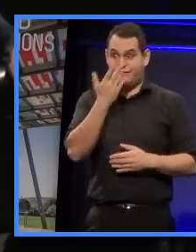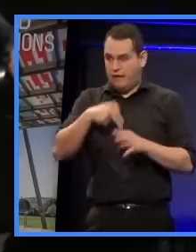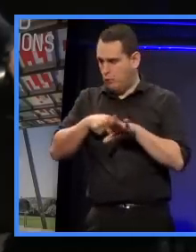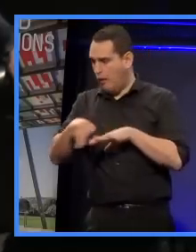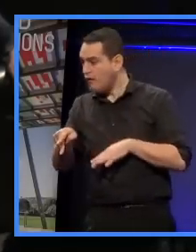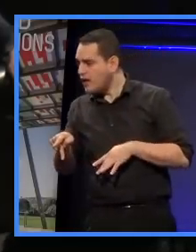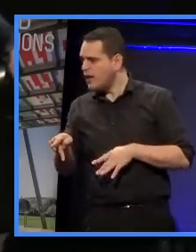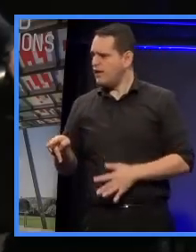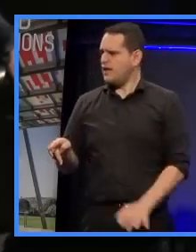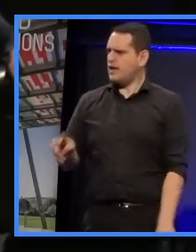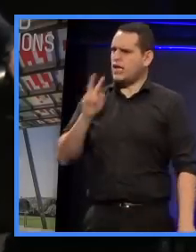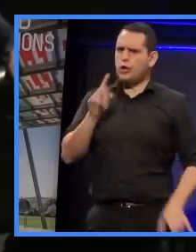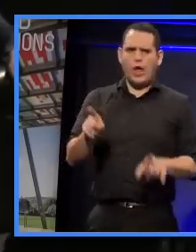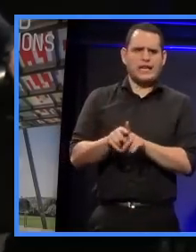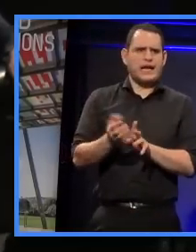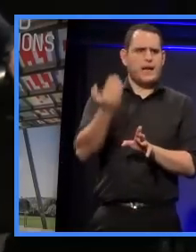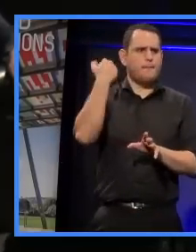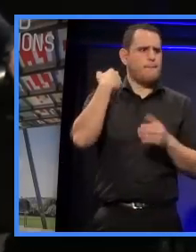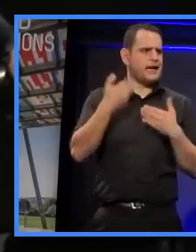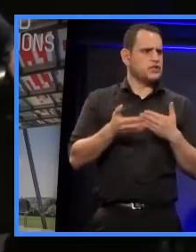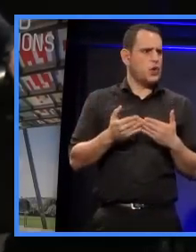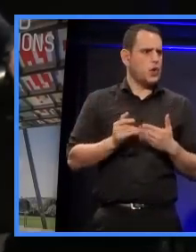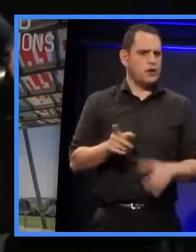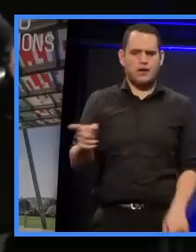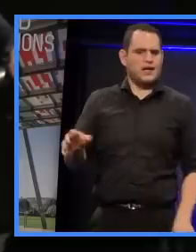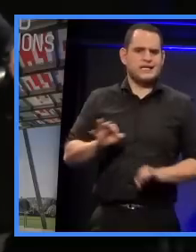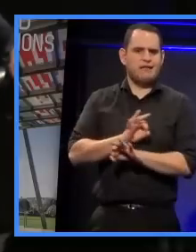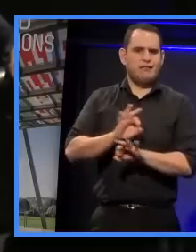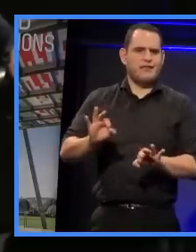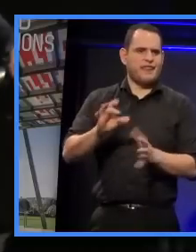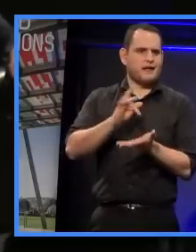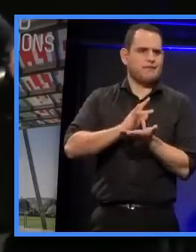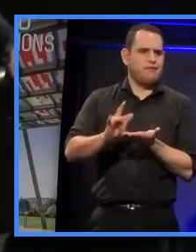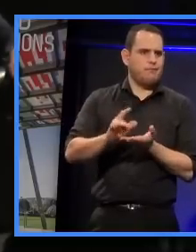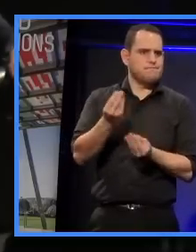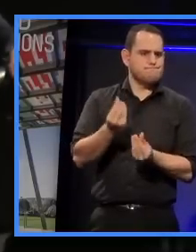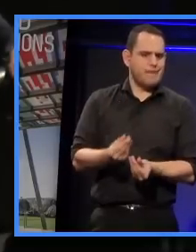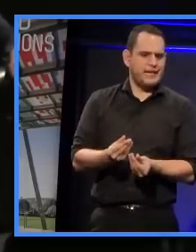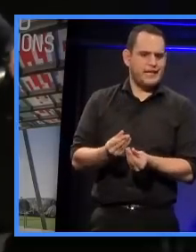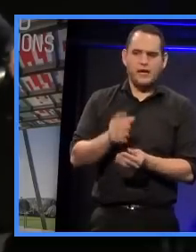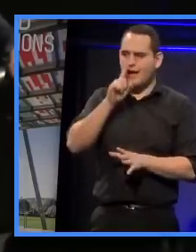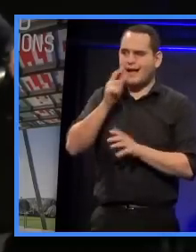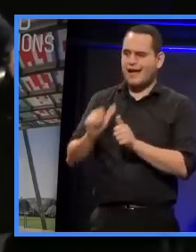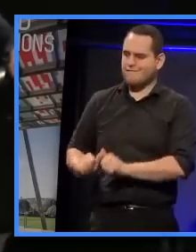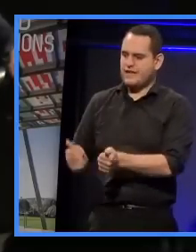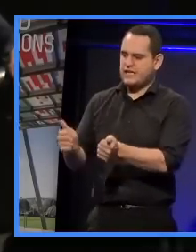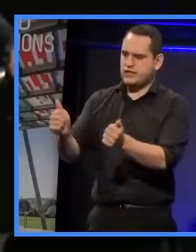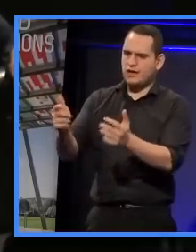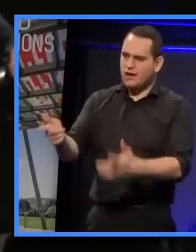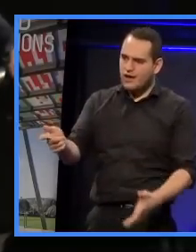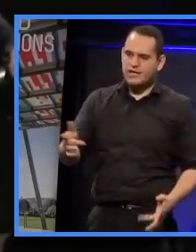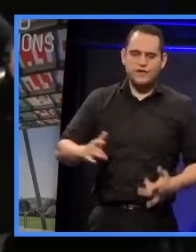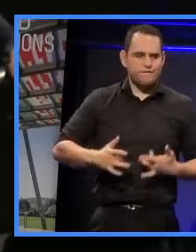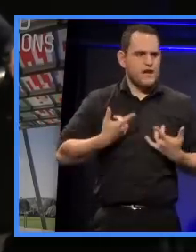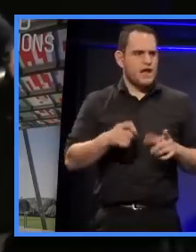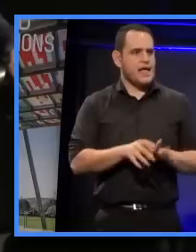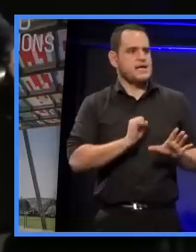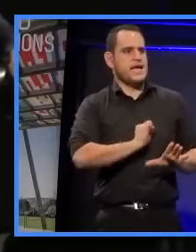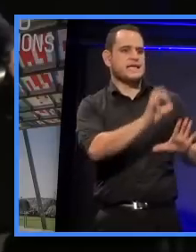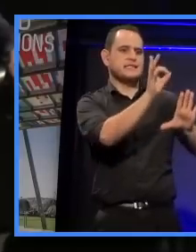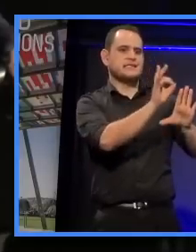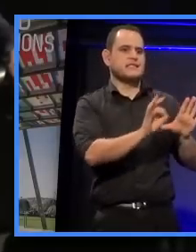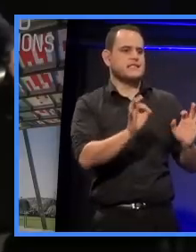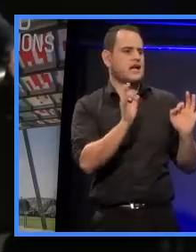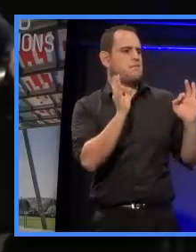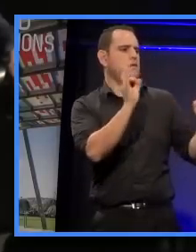asked him about it and it was because it had never been able to be finished. And so his architecture is really compromised in many ways